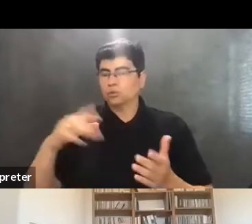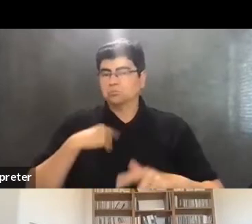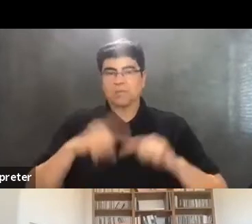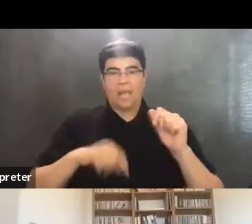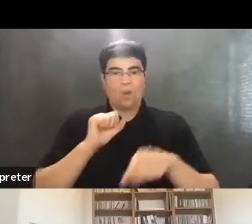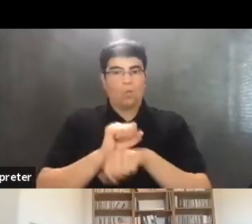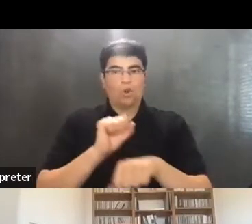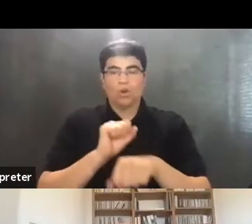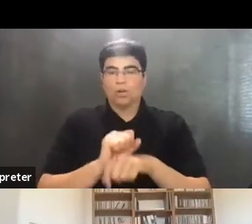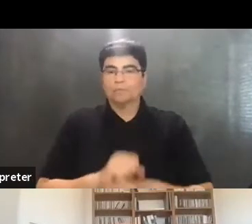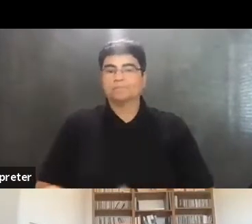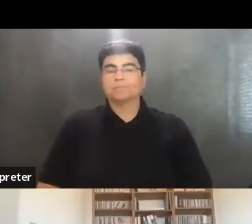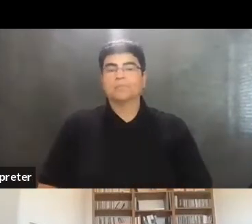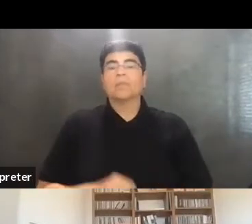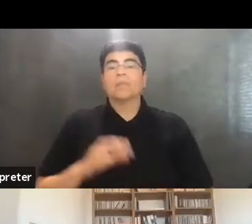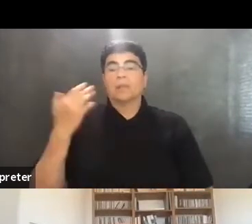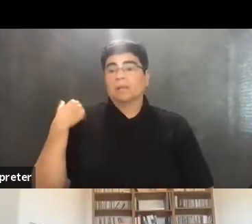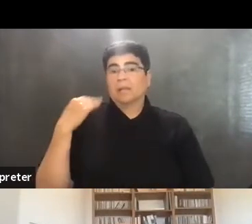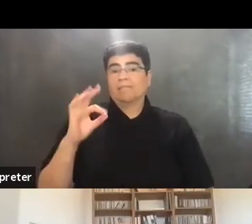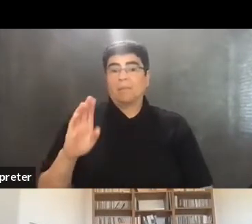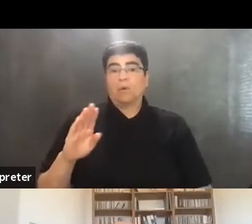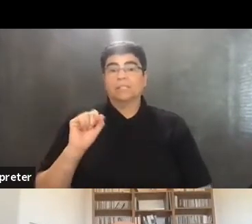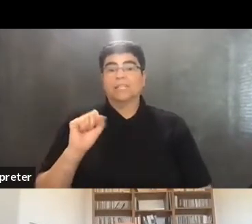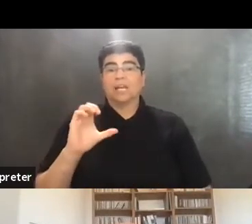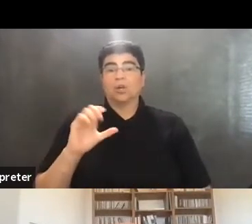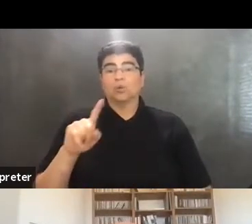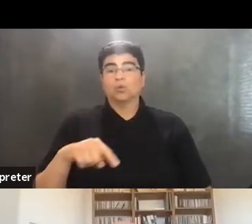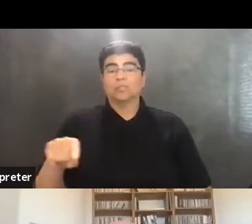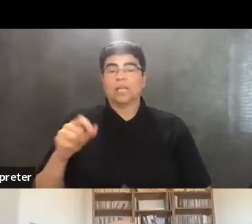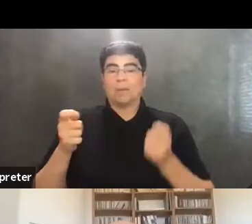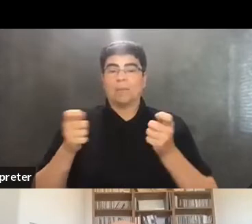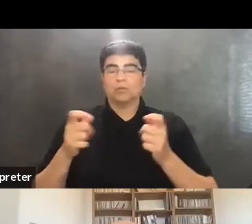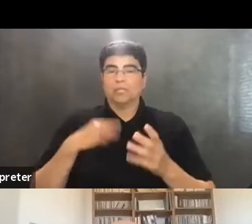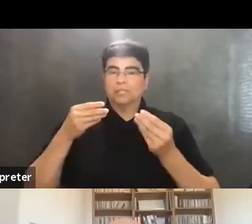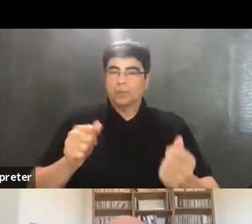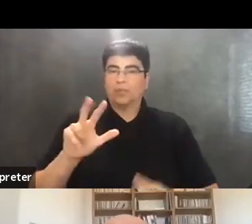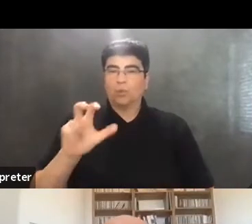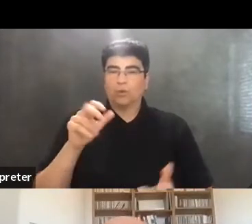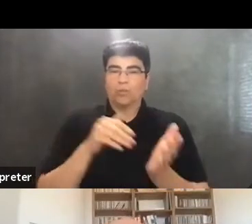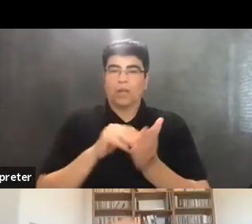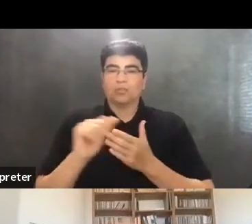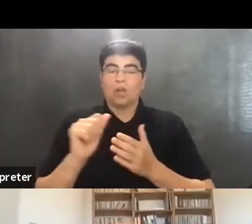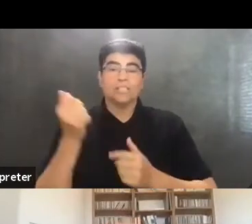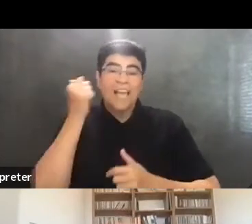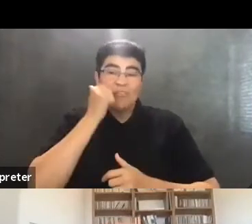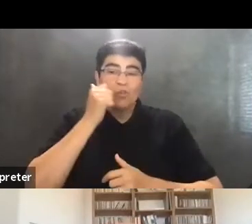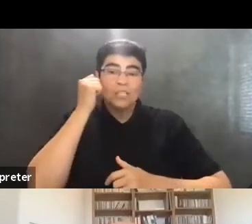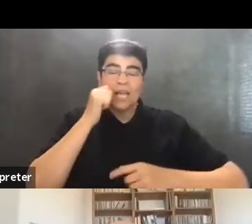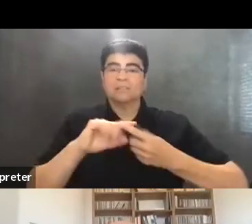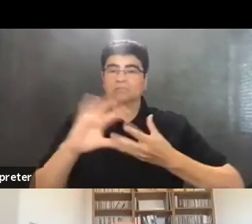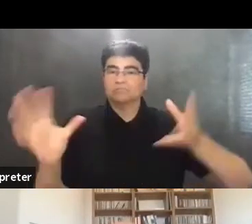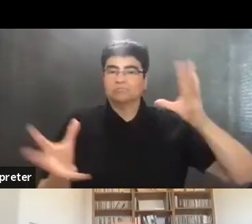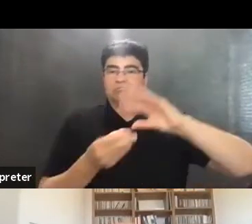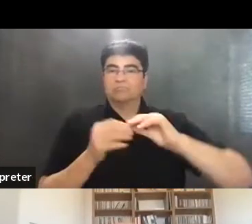in the fall. In February, the Santa Cruz administration spent $300,000 a day, totaling about $6 million